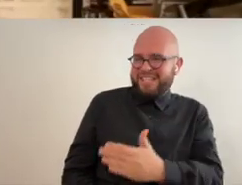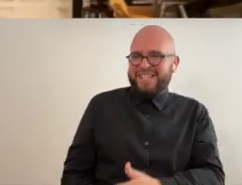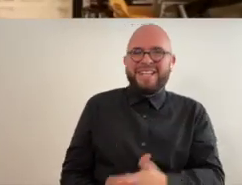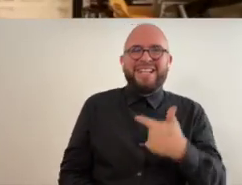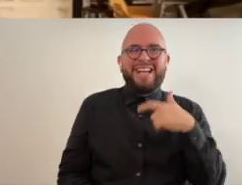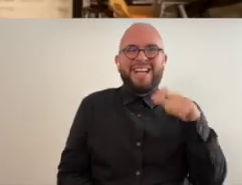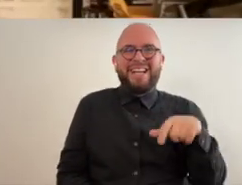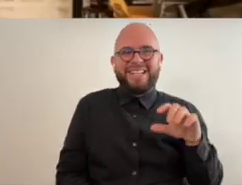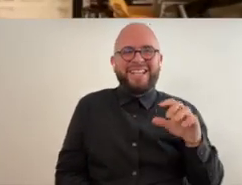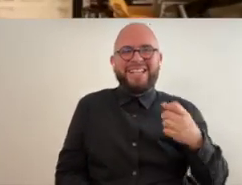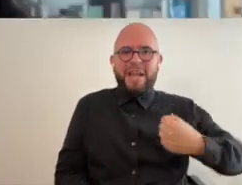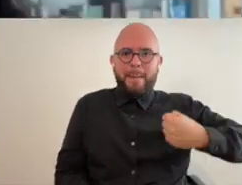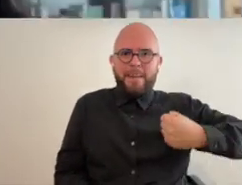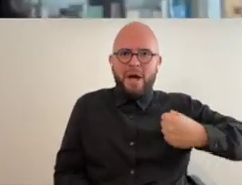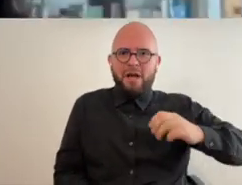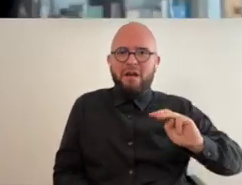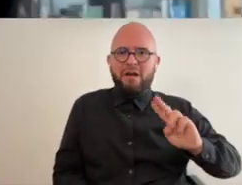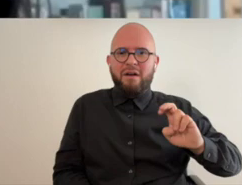need a mug